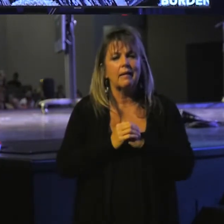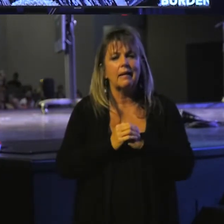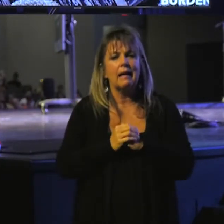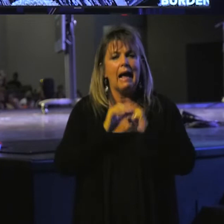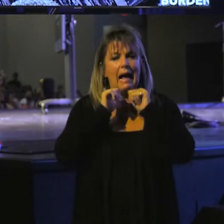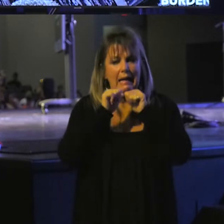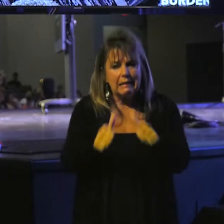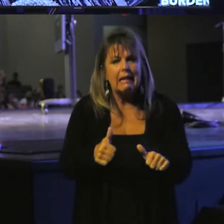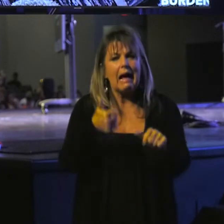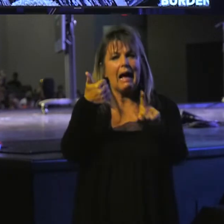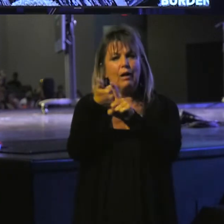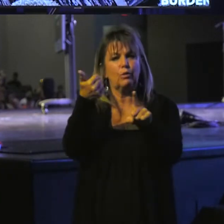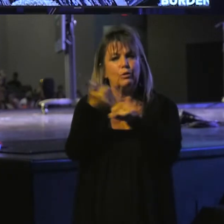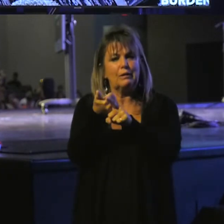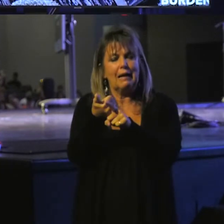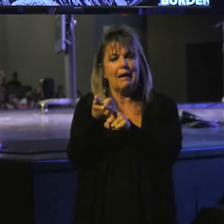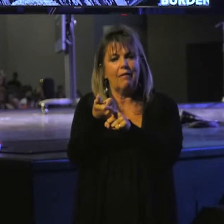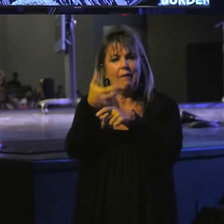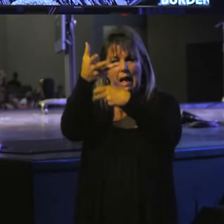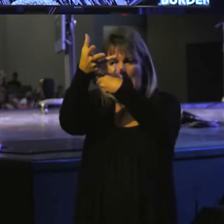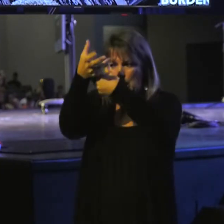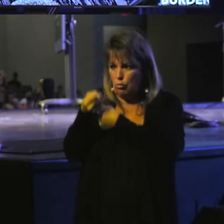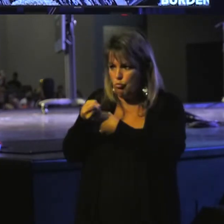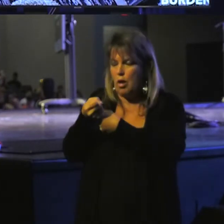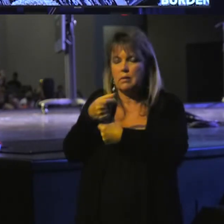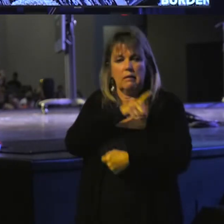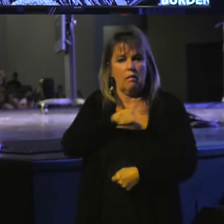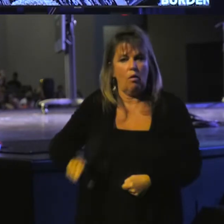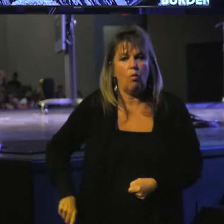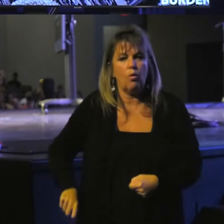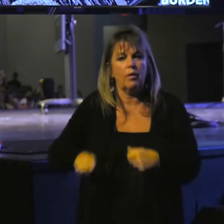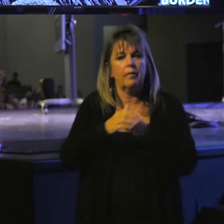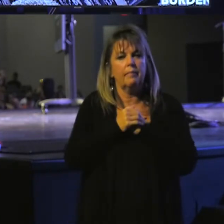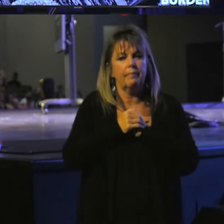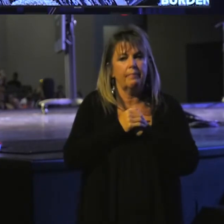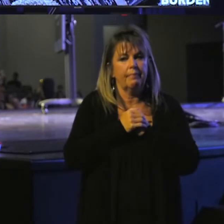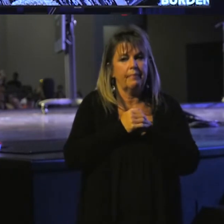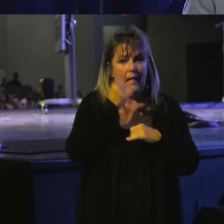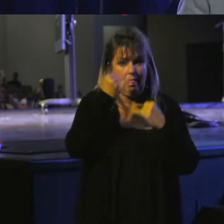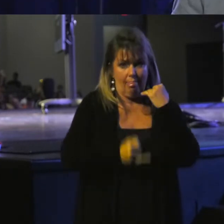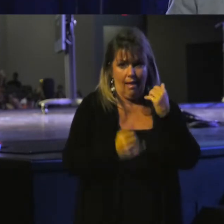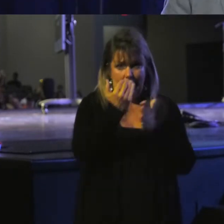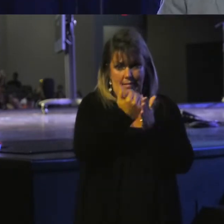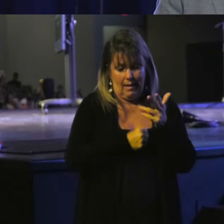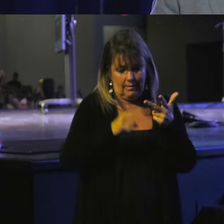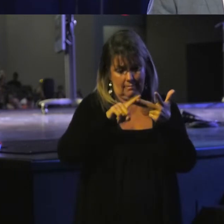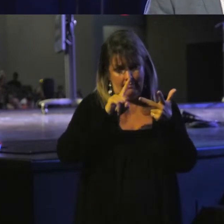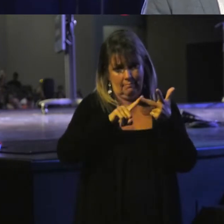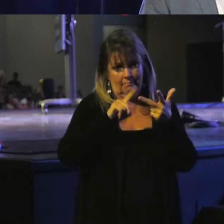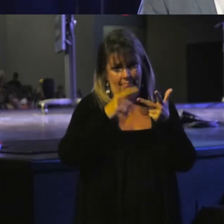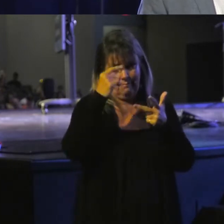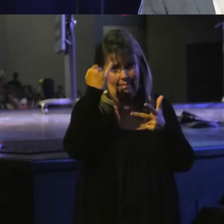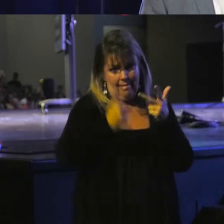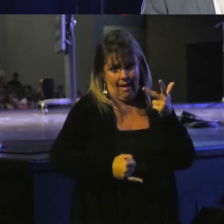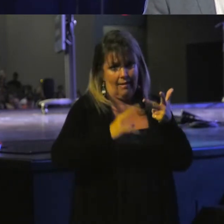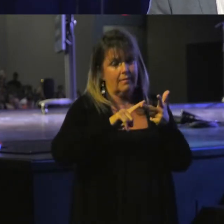yourself and trust the Lord. Last lesson, last lesson.